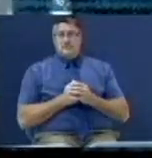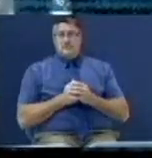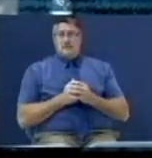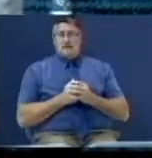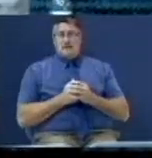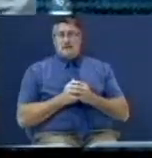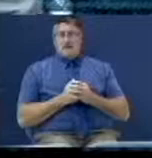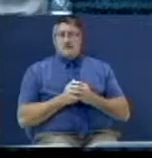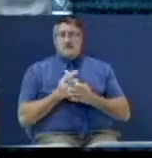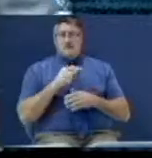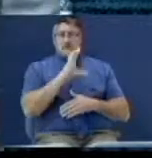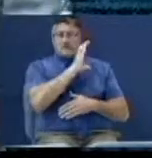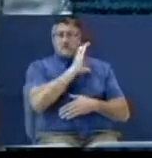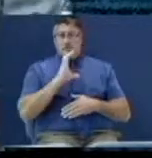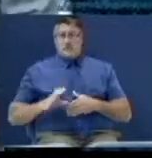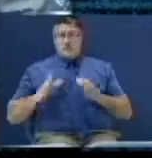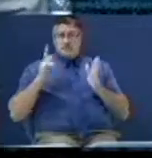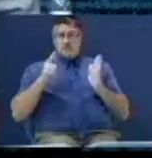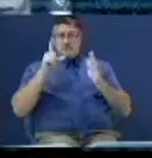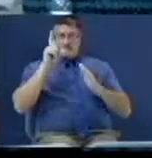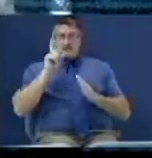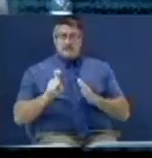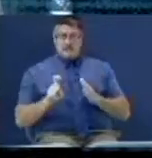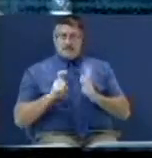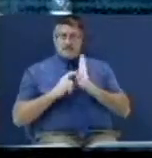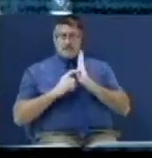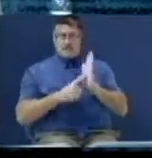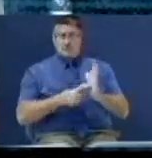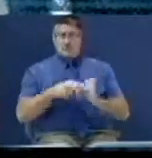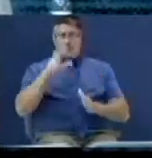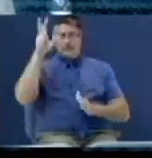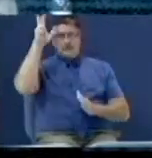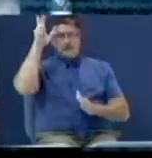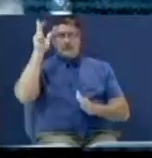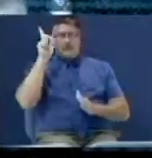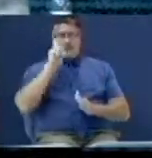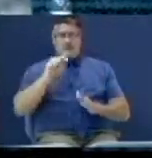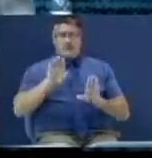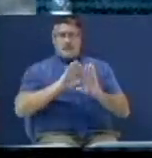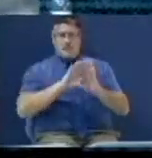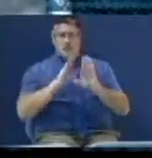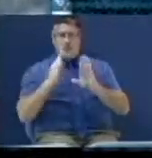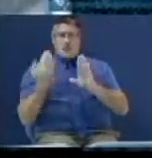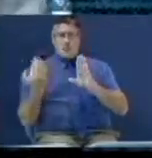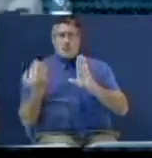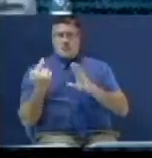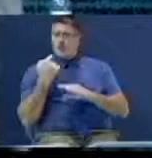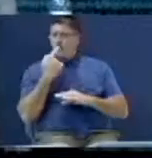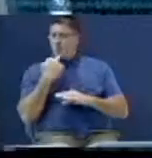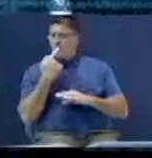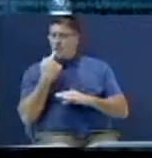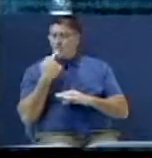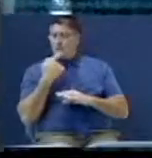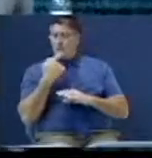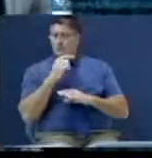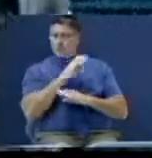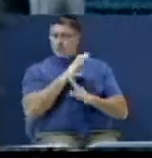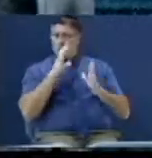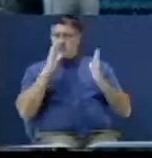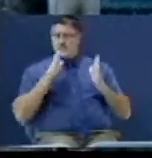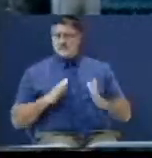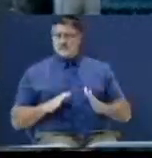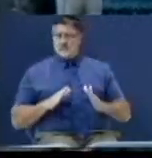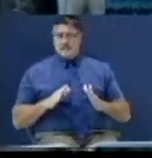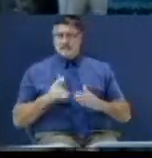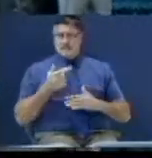The saints, the children of God. He said, who are the saints? Me.